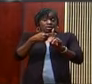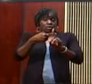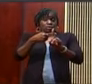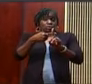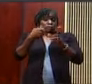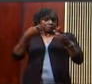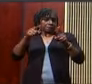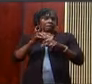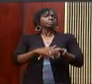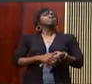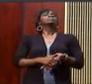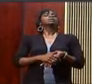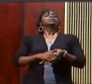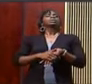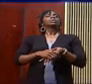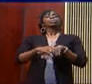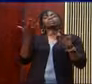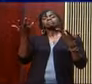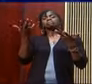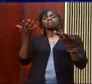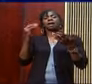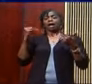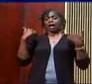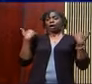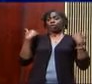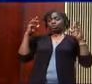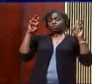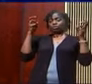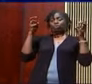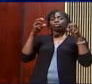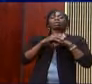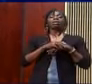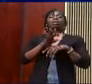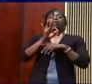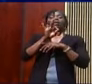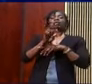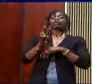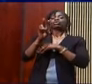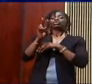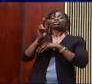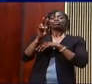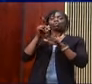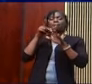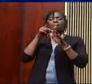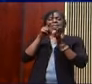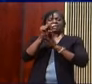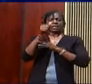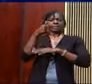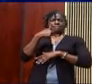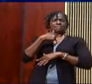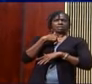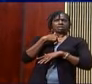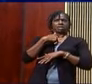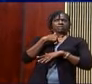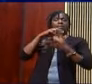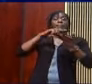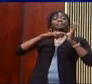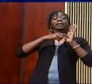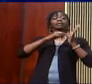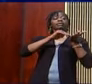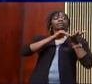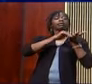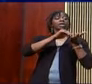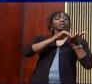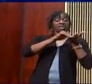up with another theme, F.U. Pay Me, forgiveness and mental health. And so I want to unpack